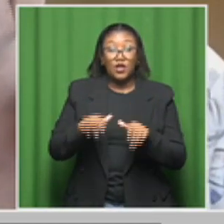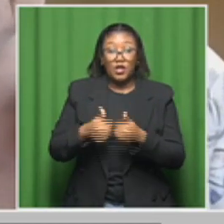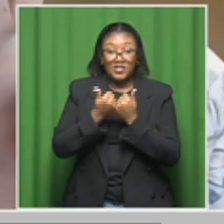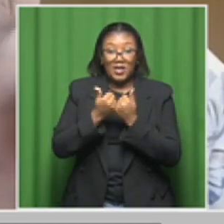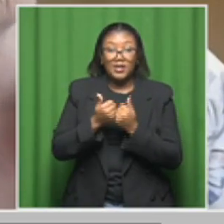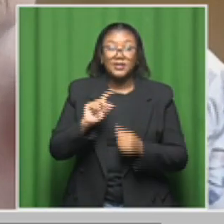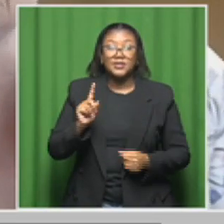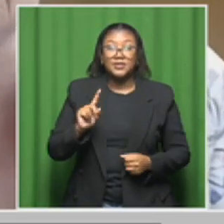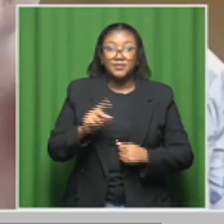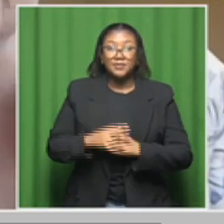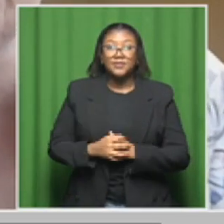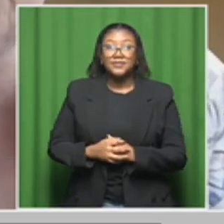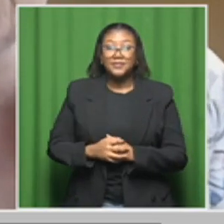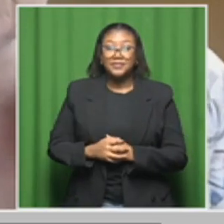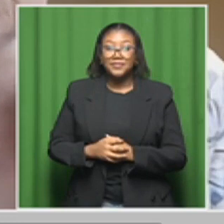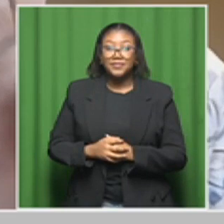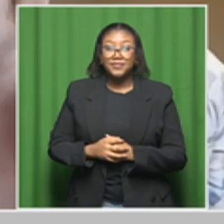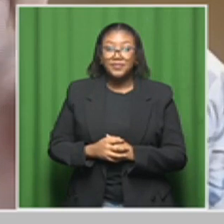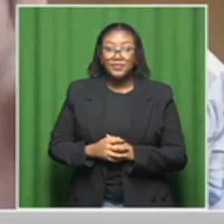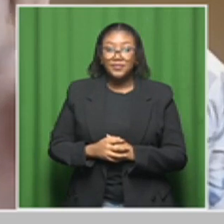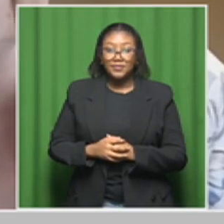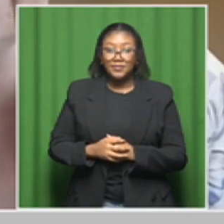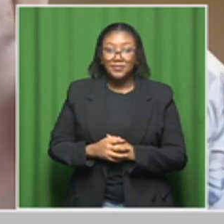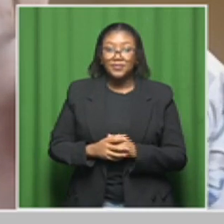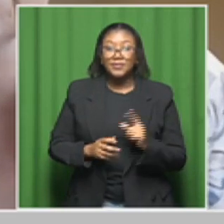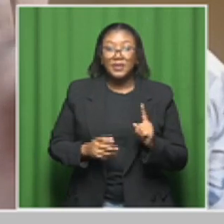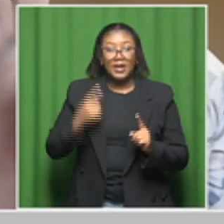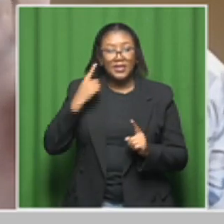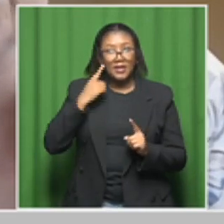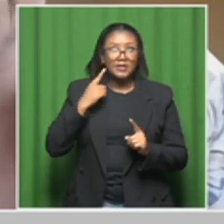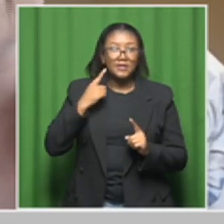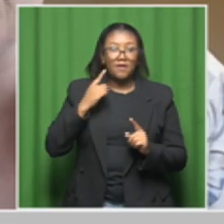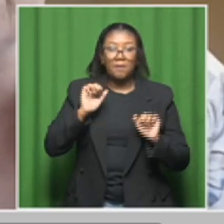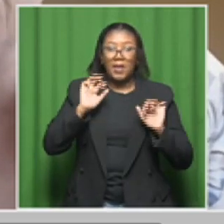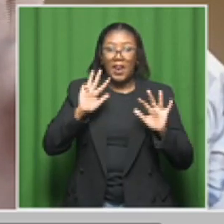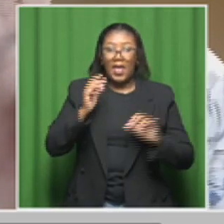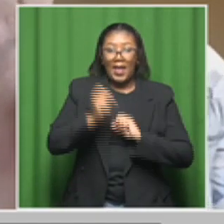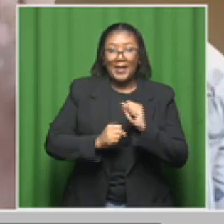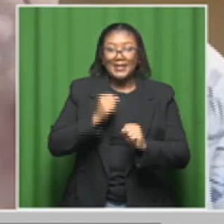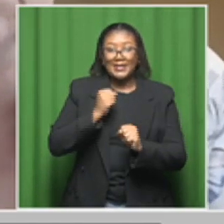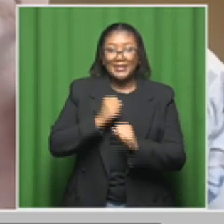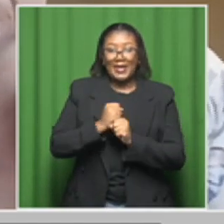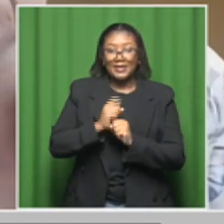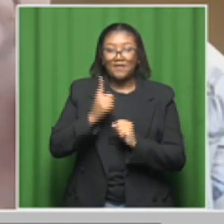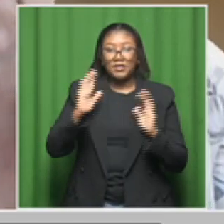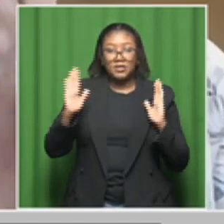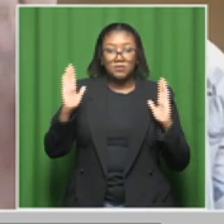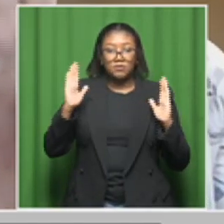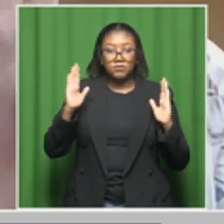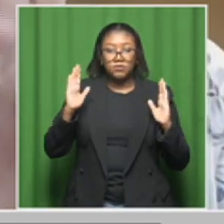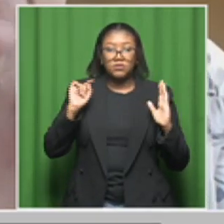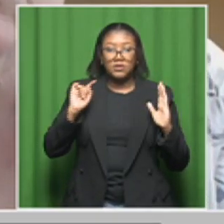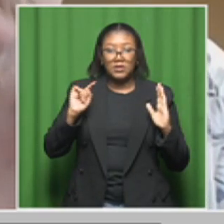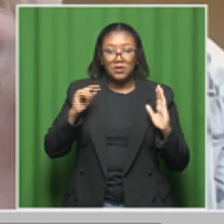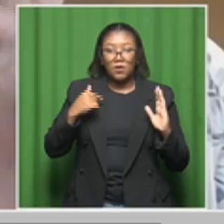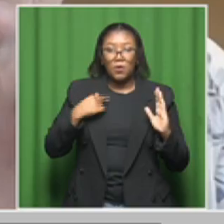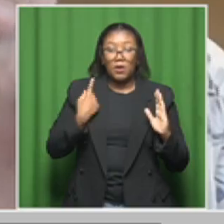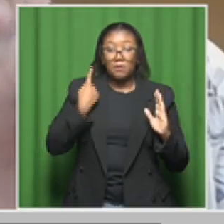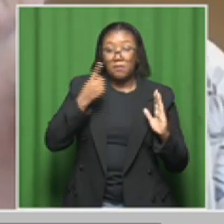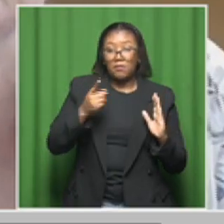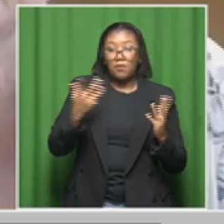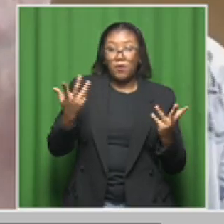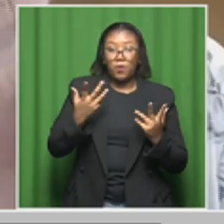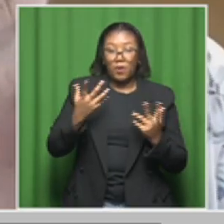indicated, for the first nine years of the program, we only targeted public sector schools.